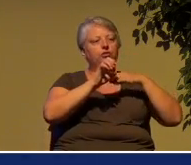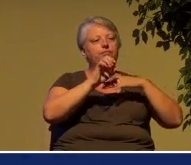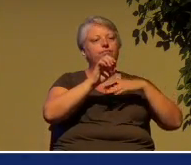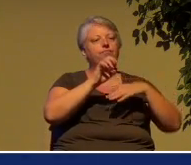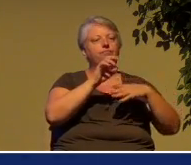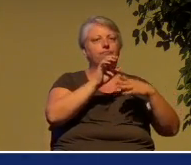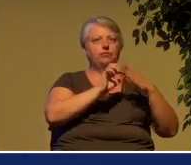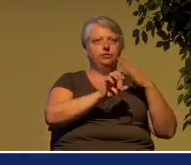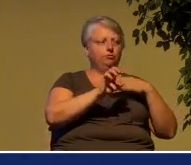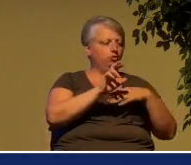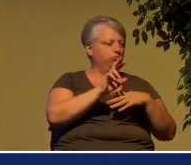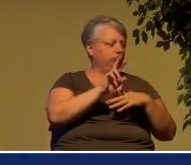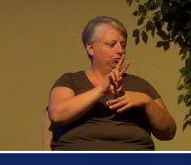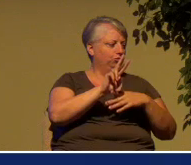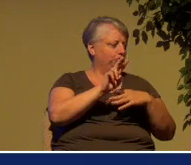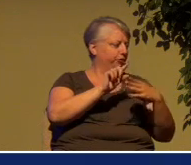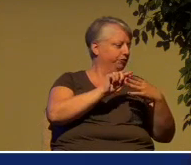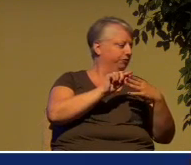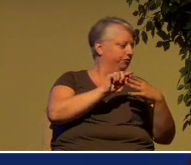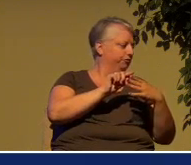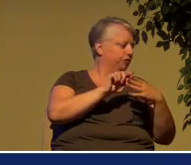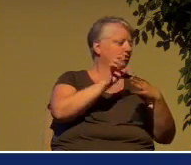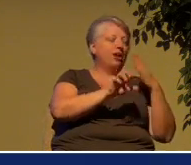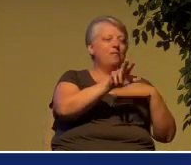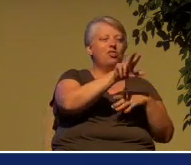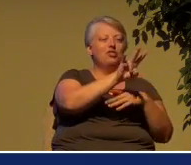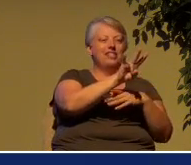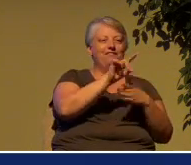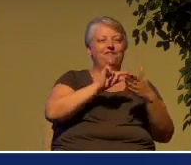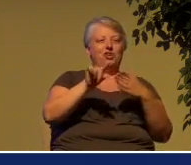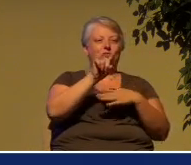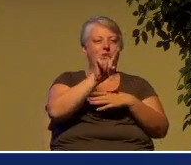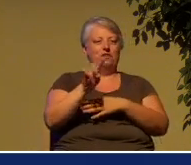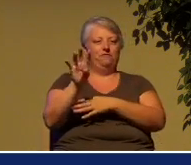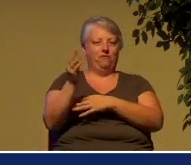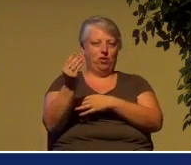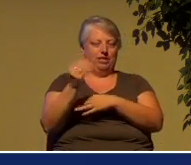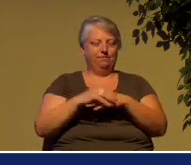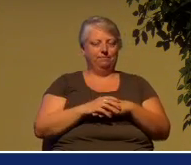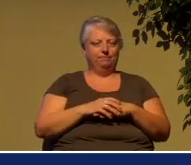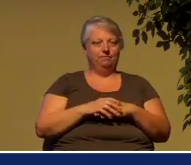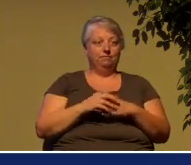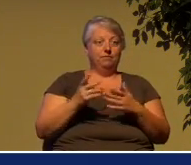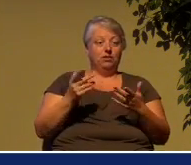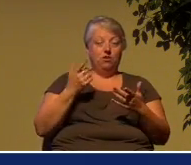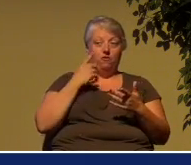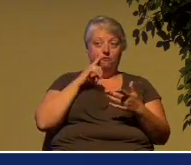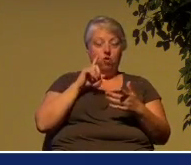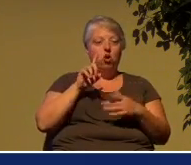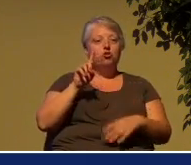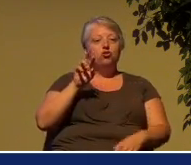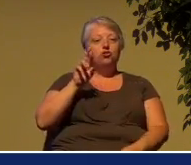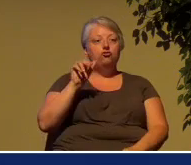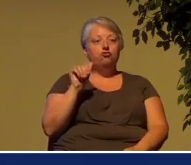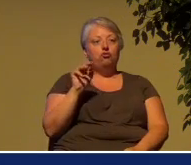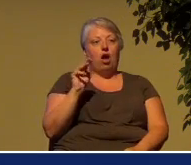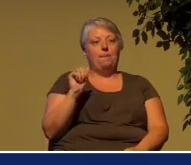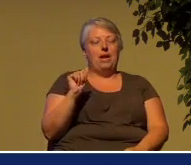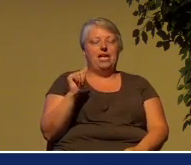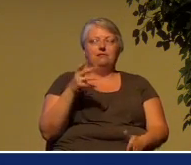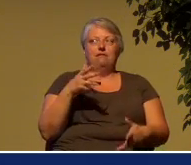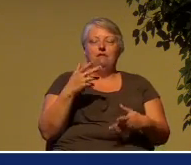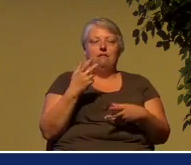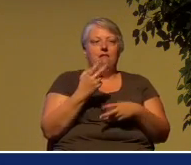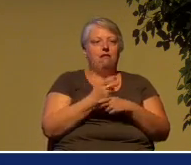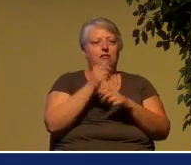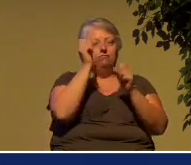drama, it is hard to beat Ezekiel's vision of the valley of dry bones that we